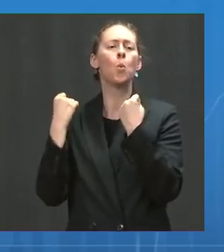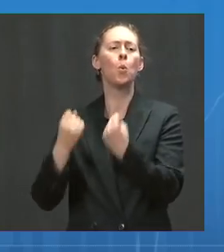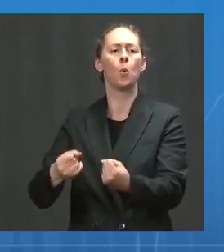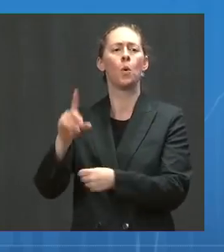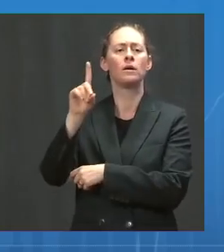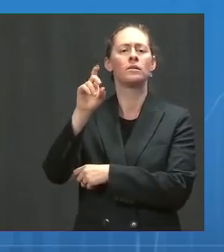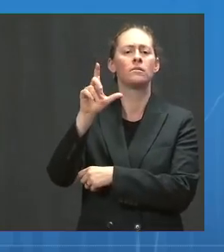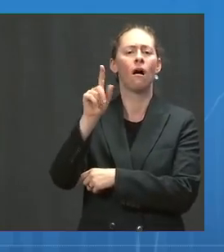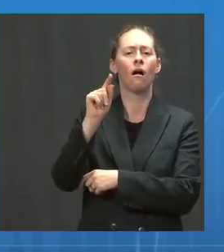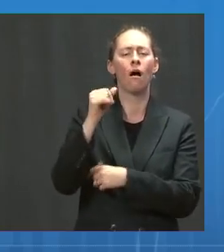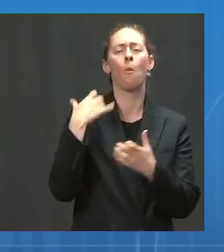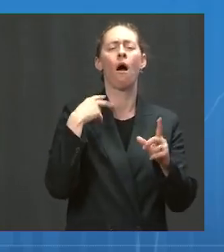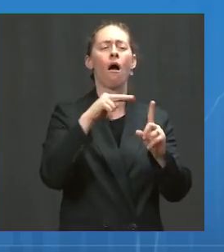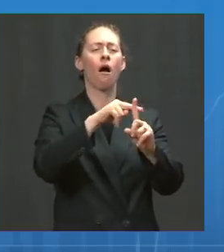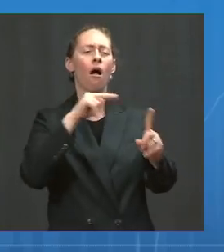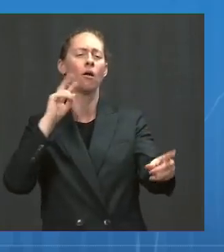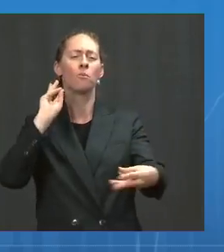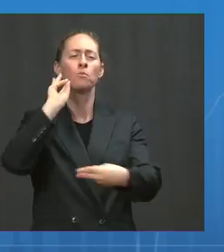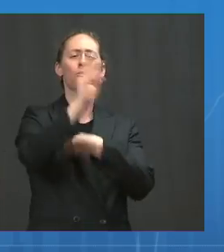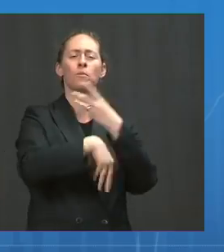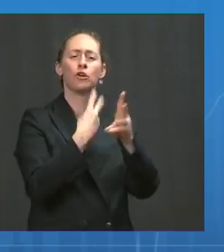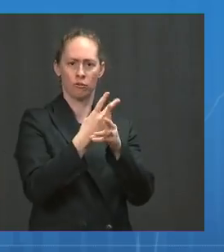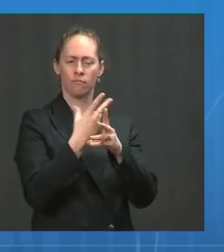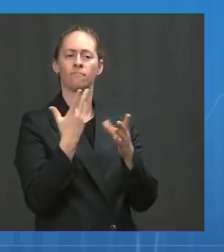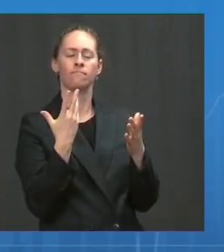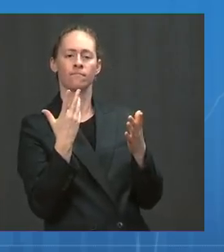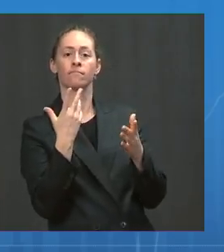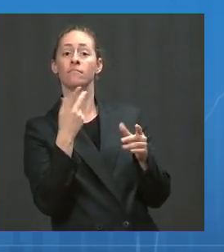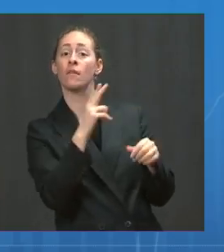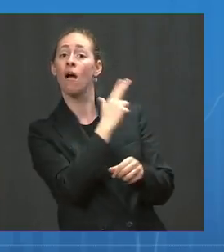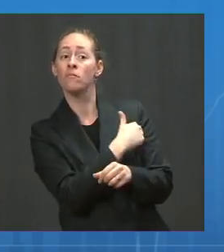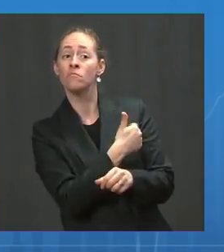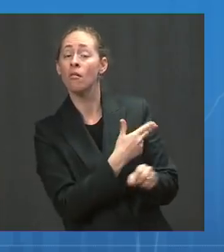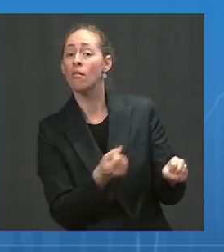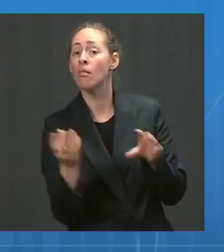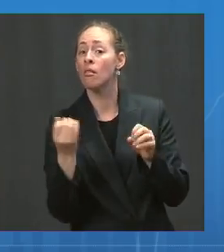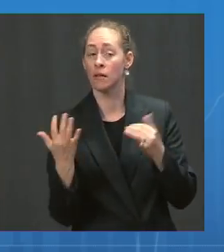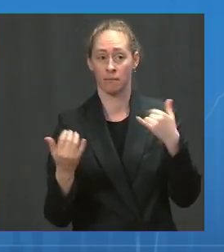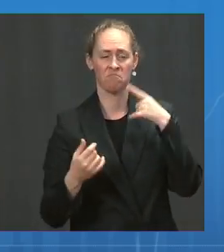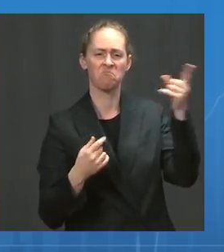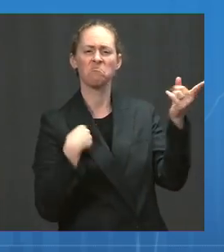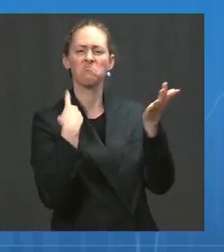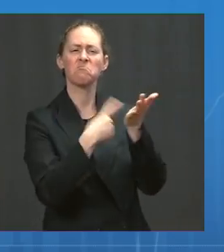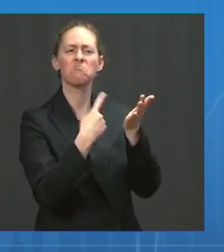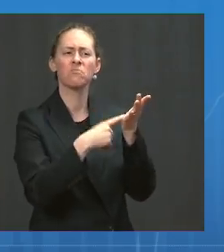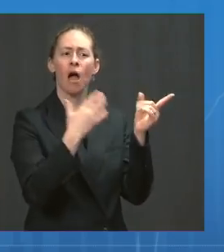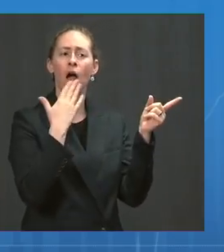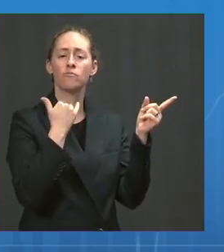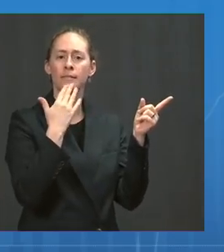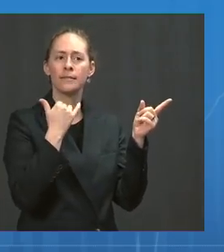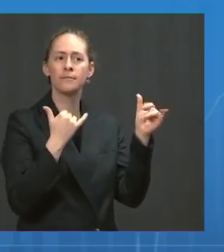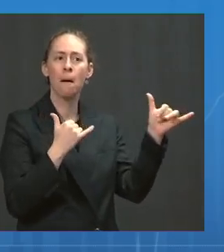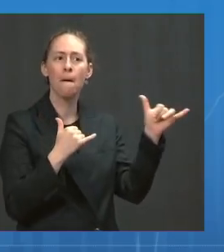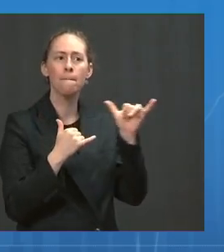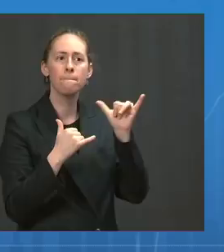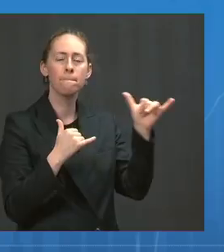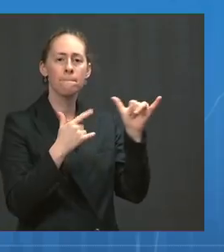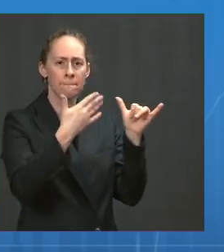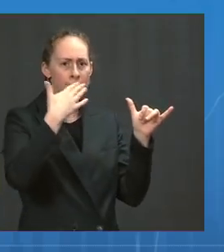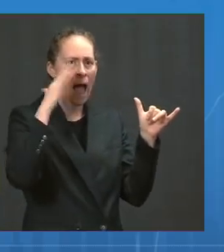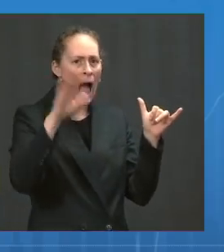hospitalizations. Although Israel has the same issue with the dominance of the Delta strain, their